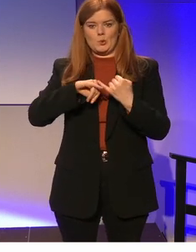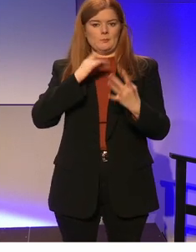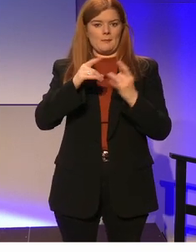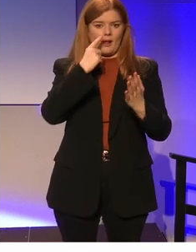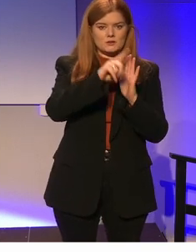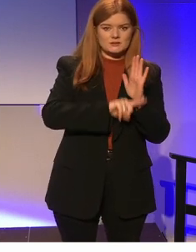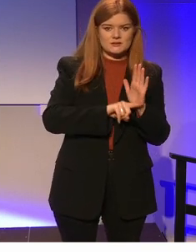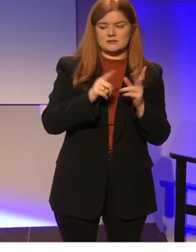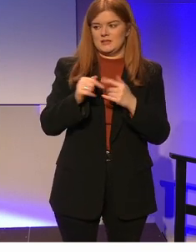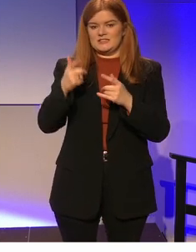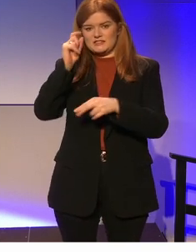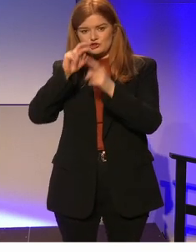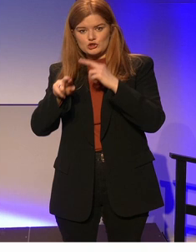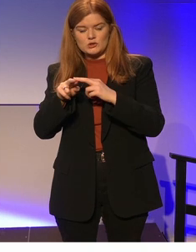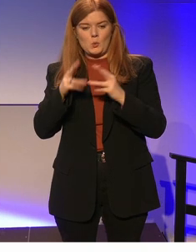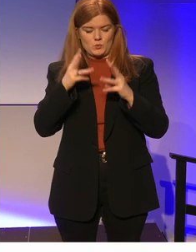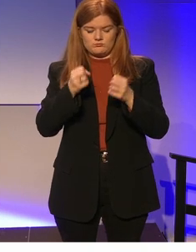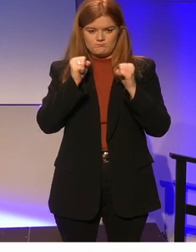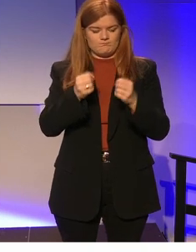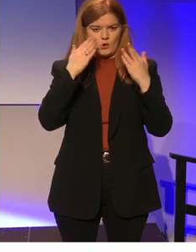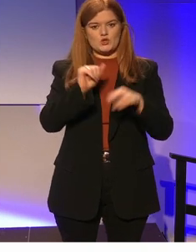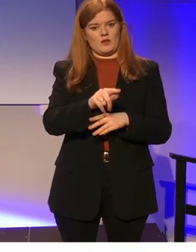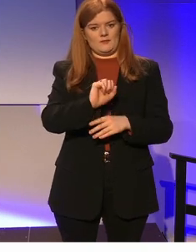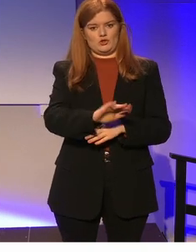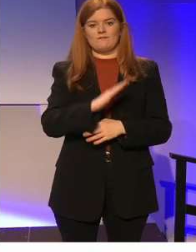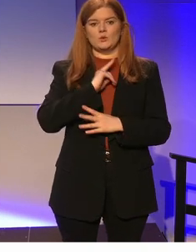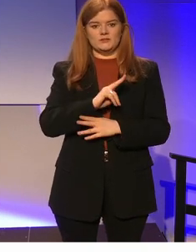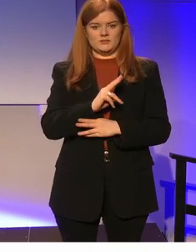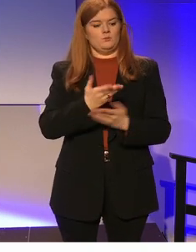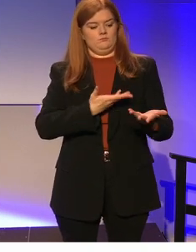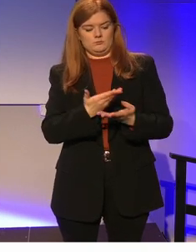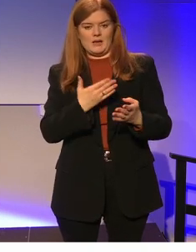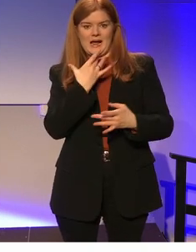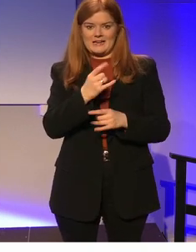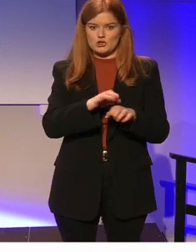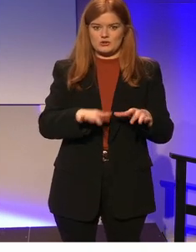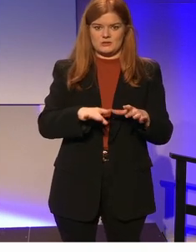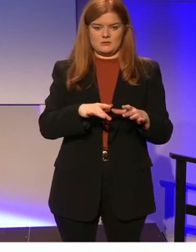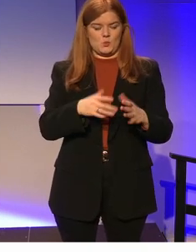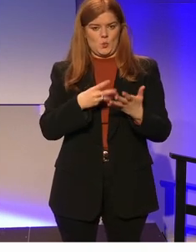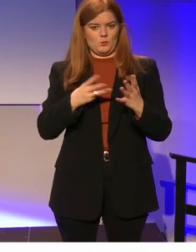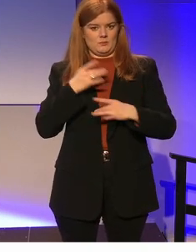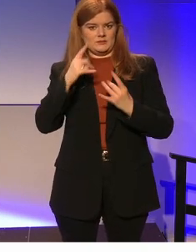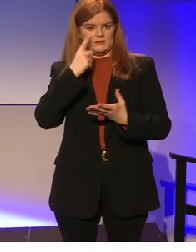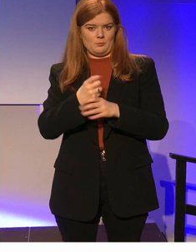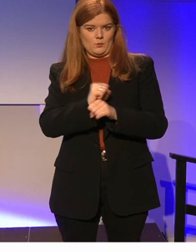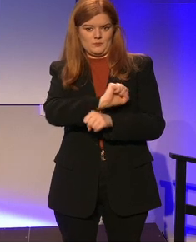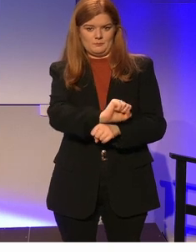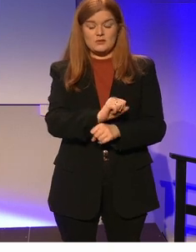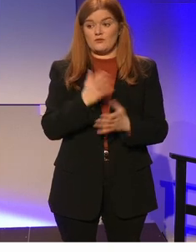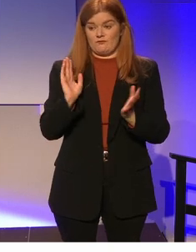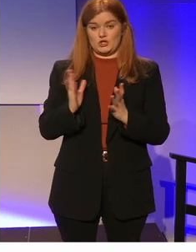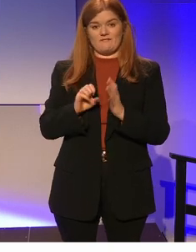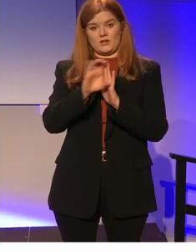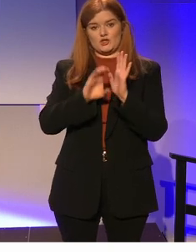the commitment of educators to the voice of the child. Our children being consulted in decisions that affect them. And of course, we had the